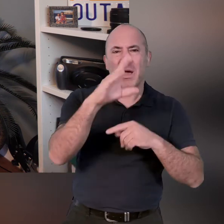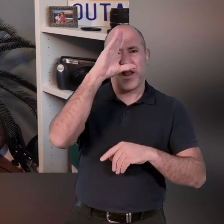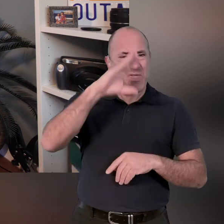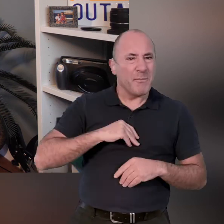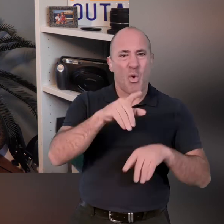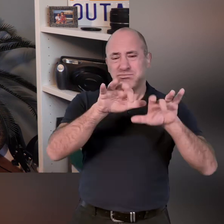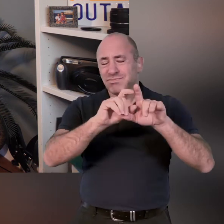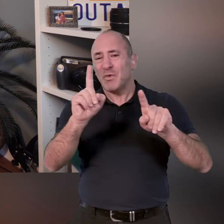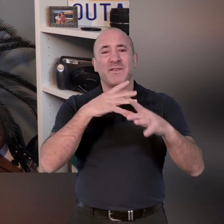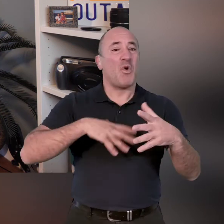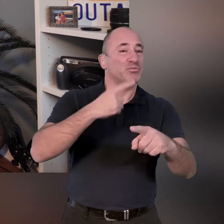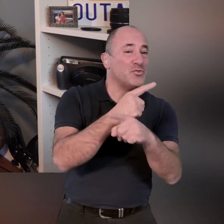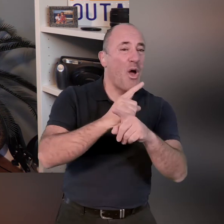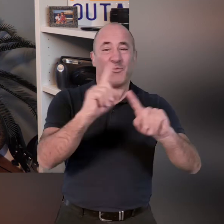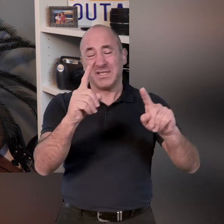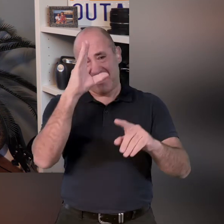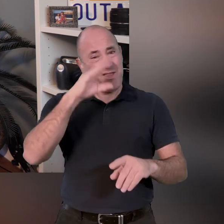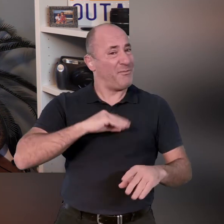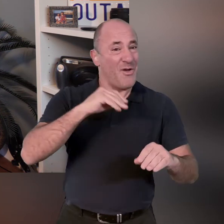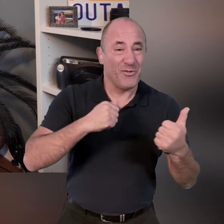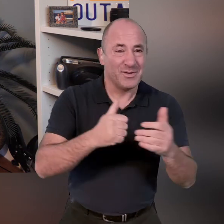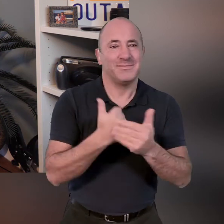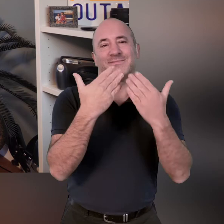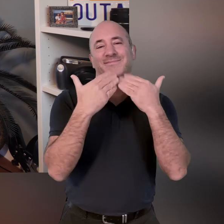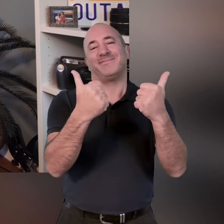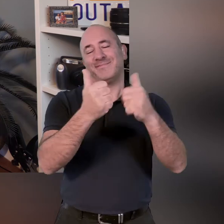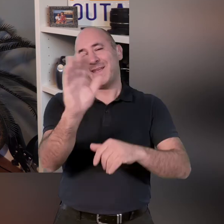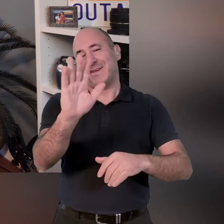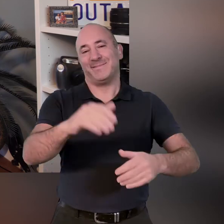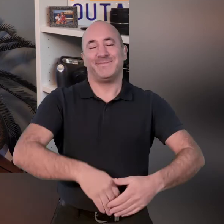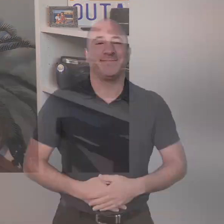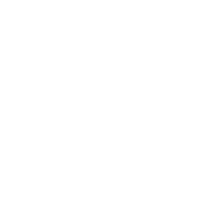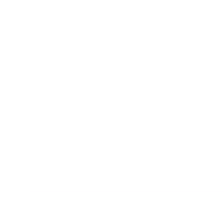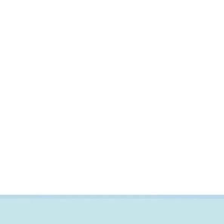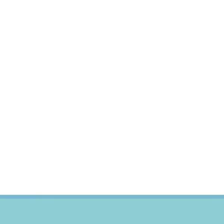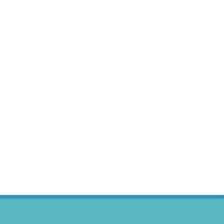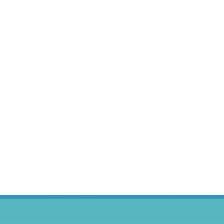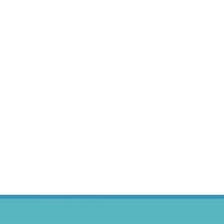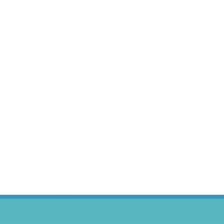know in the comments down below if you've got anything you want to talk to me about thank you guys bye